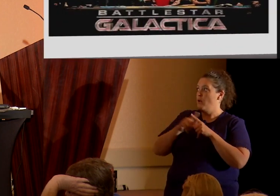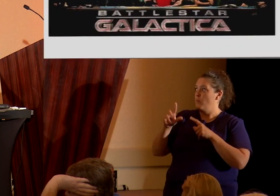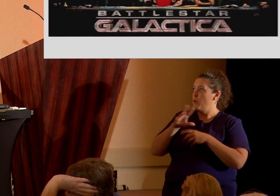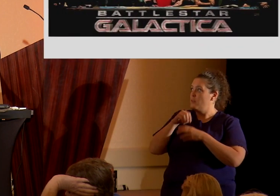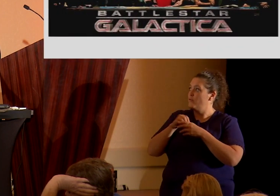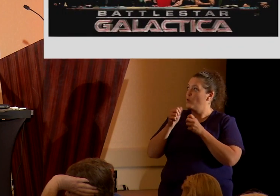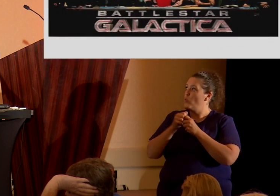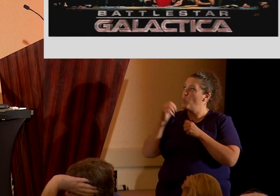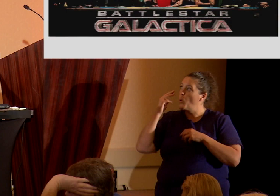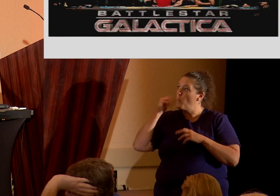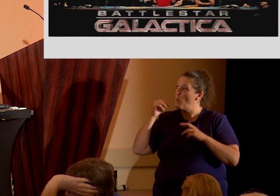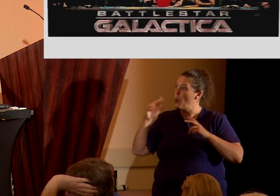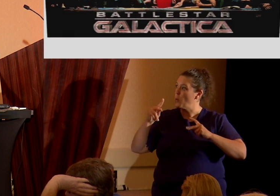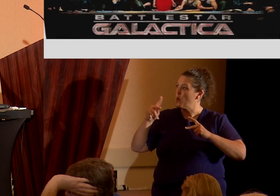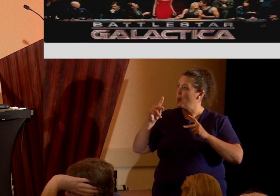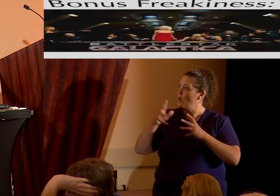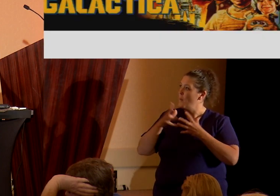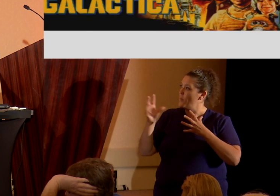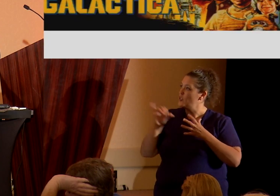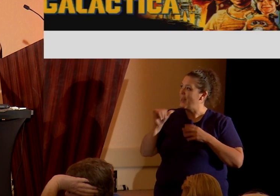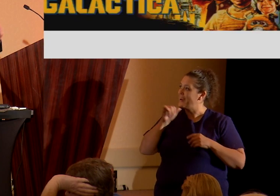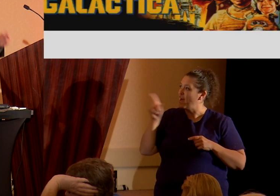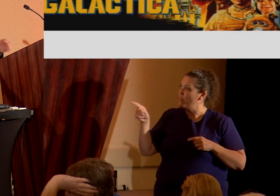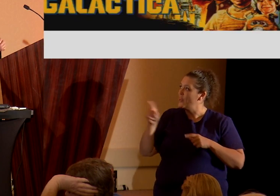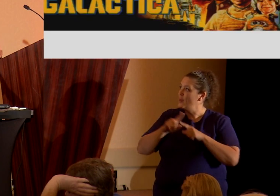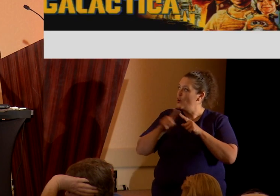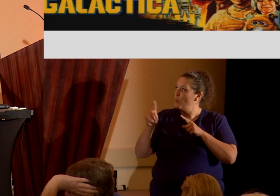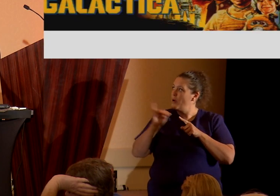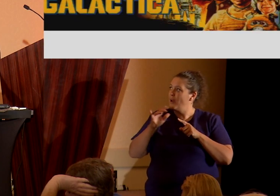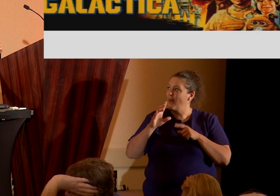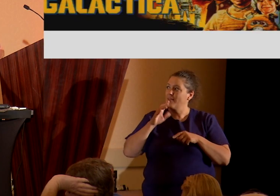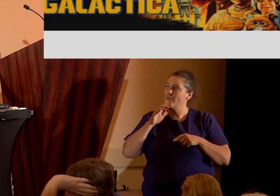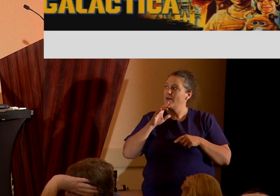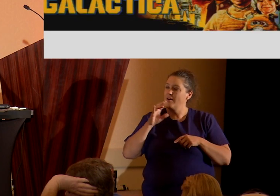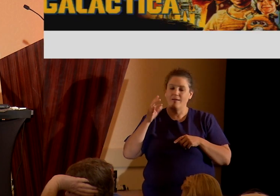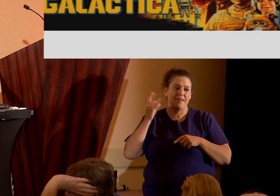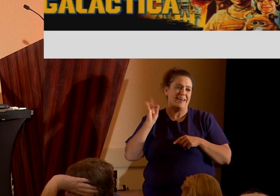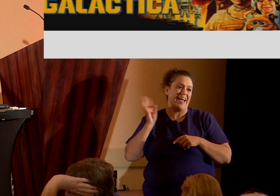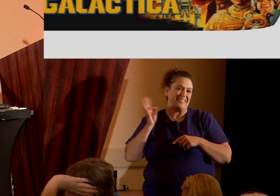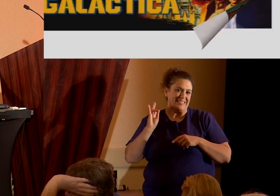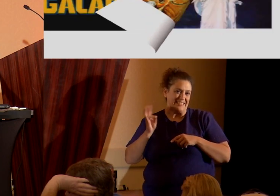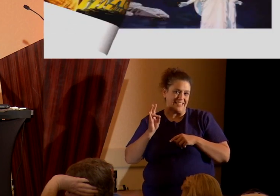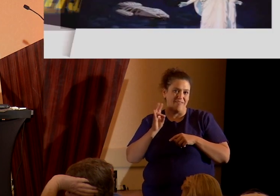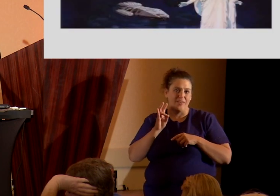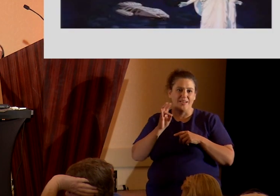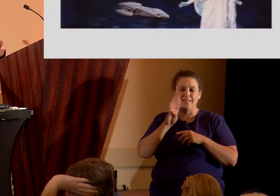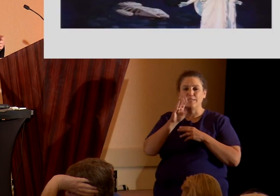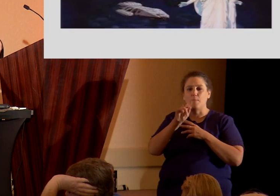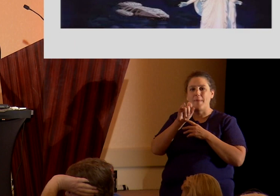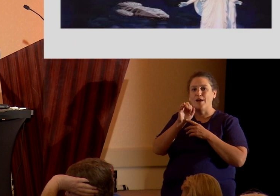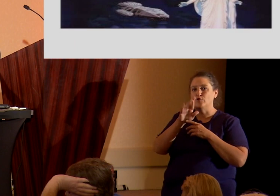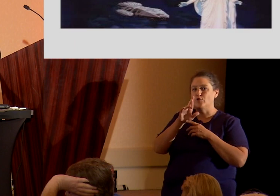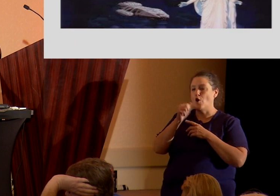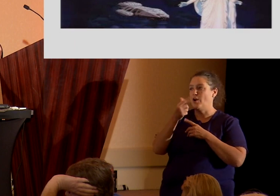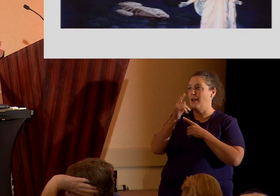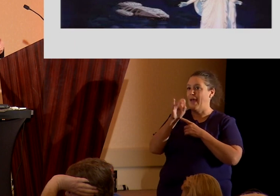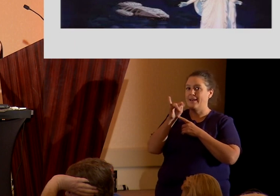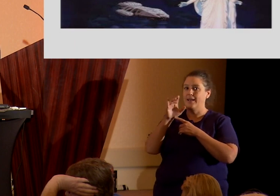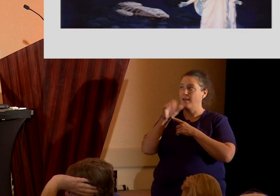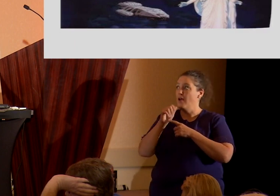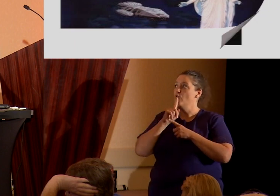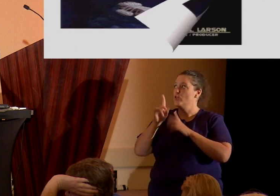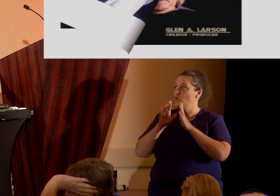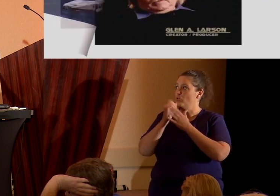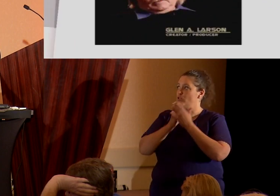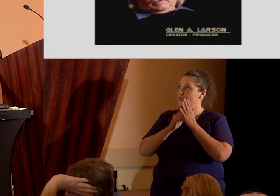tropes, much like not this Battlestar Galactica, but the cheesy 1970s original Battlestar Galactica, which was designed by Mormon